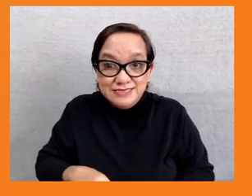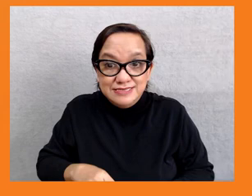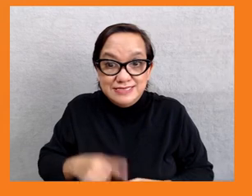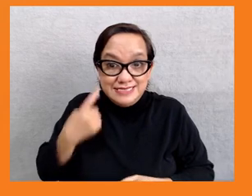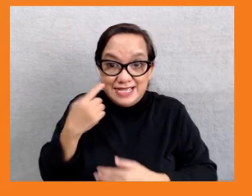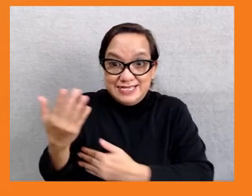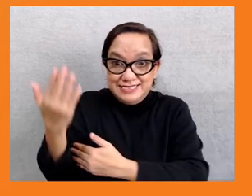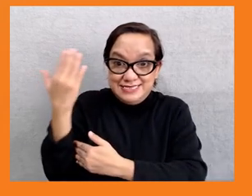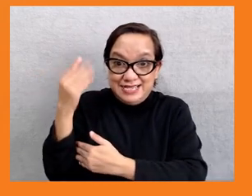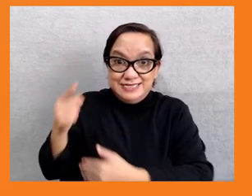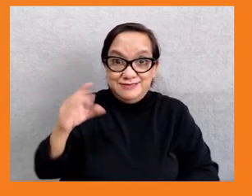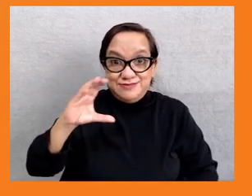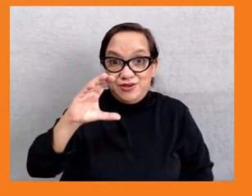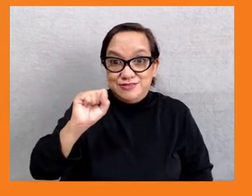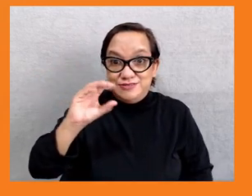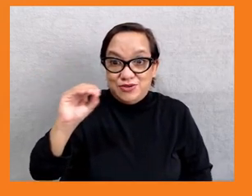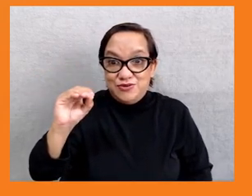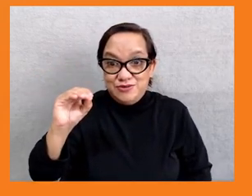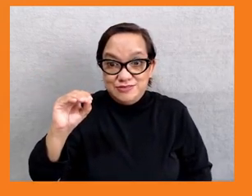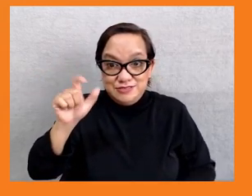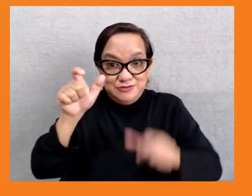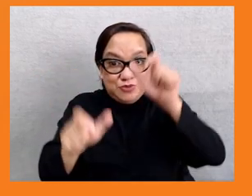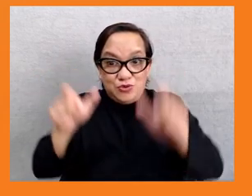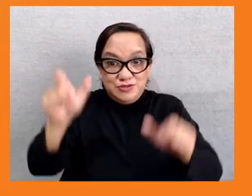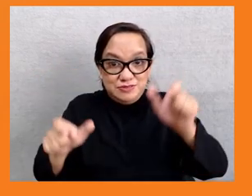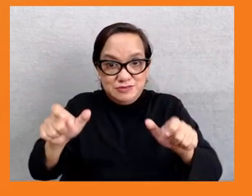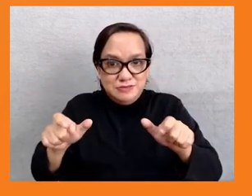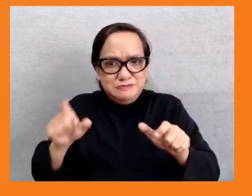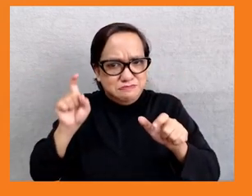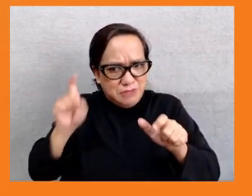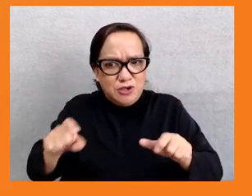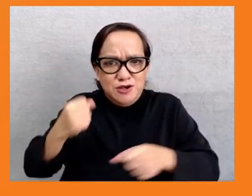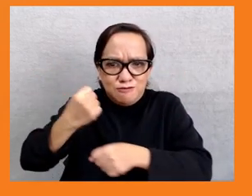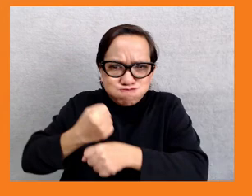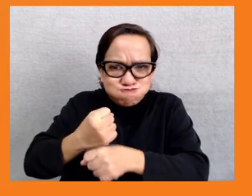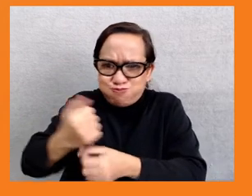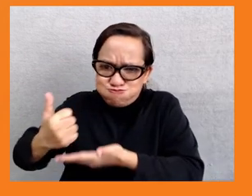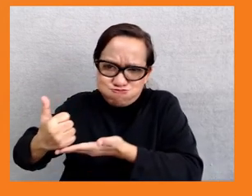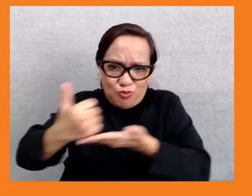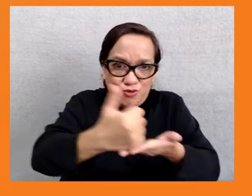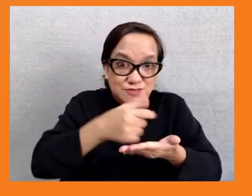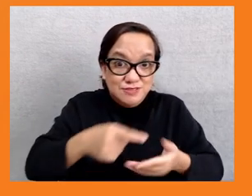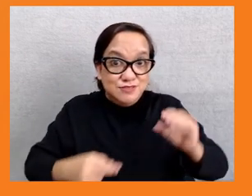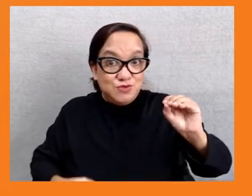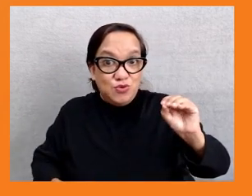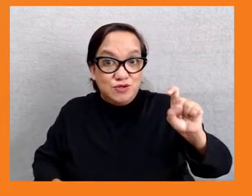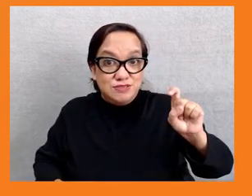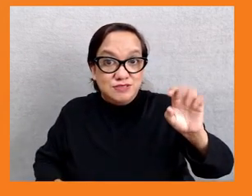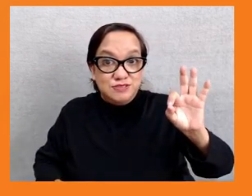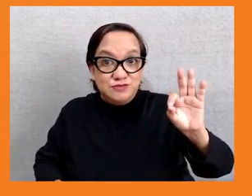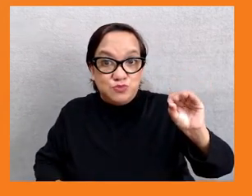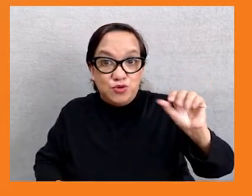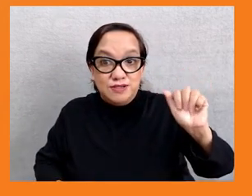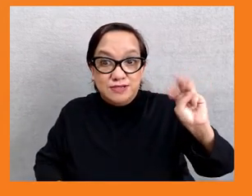instrumental and here I really want to commend Oxfam on its reports on inequality which have been invaluable to the